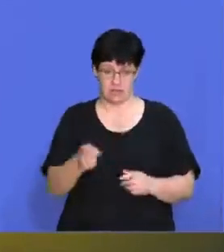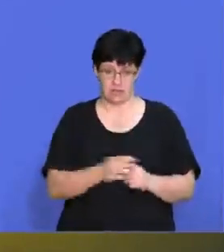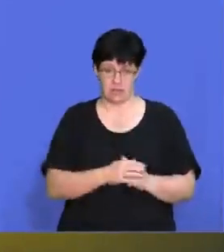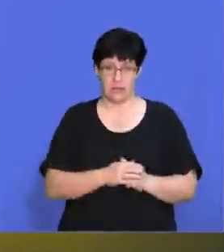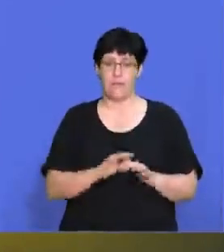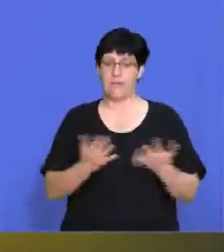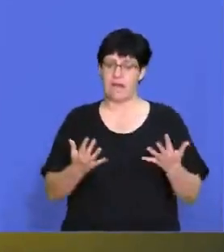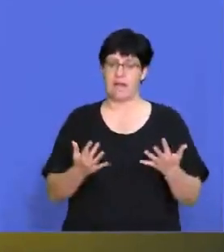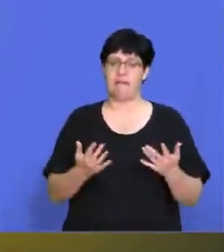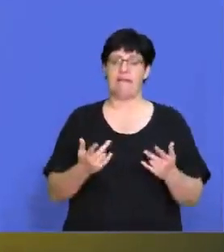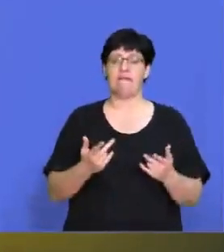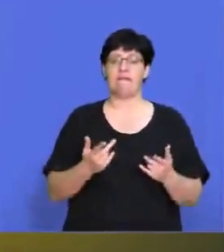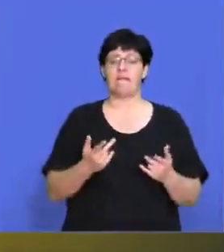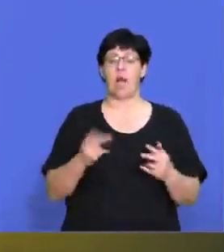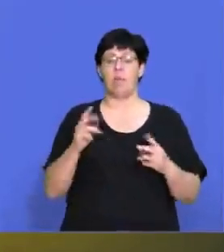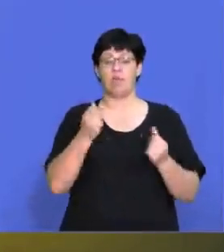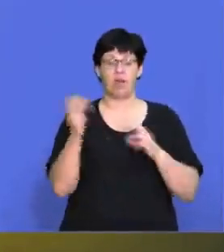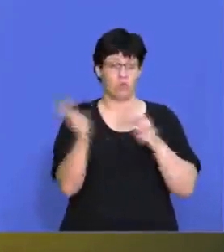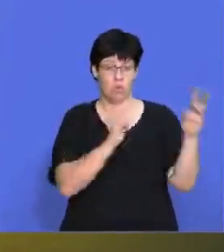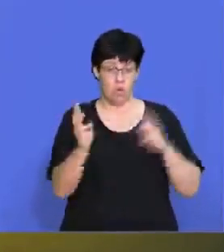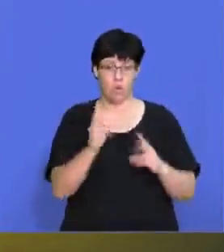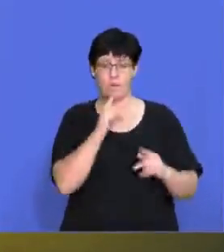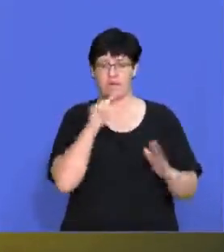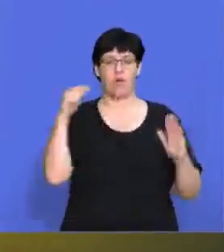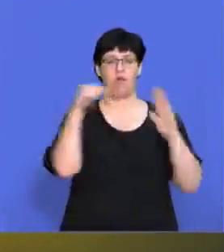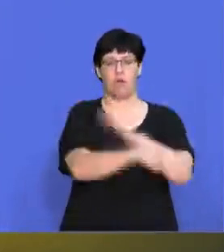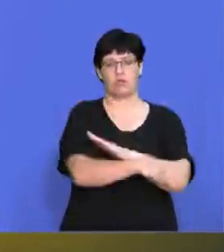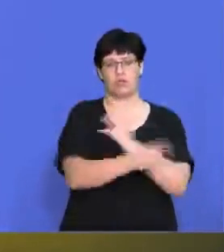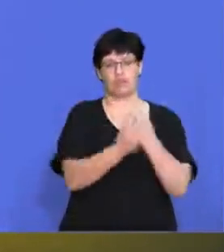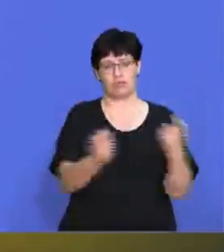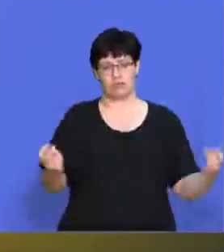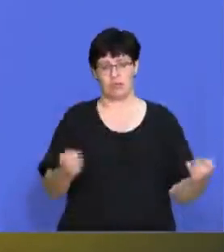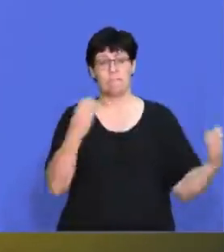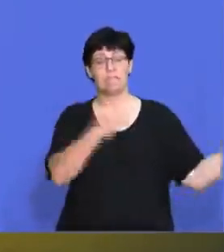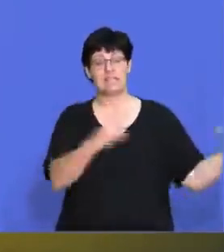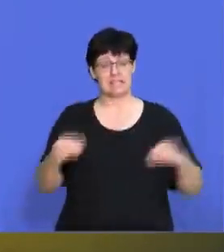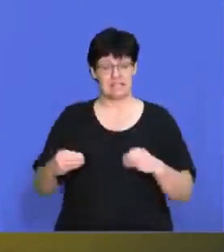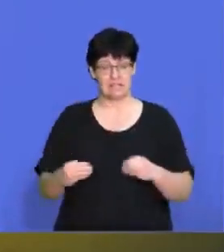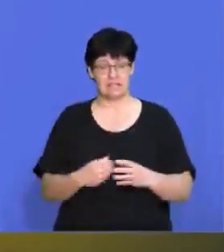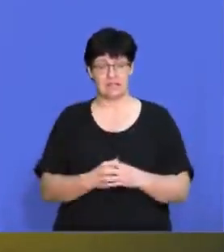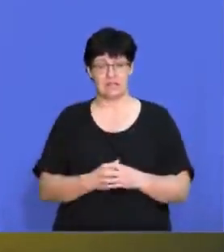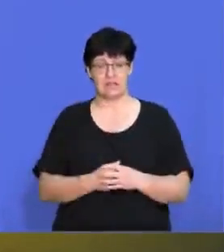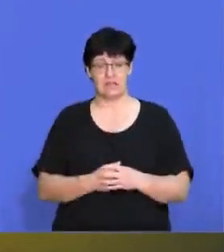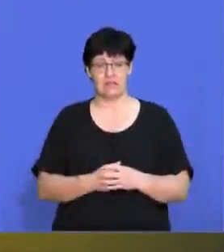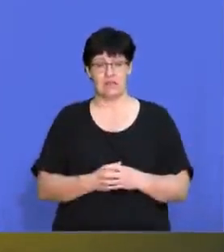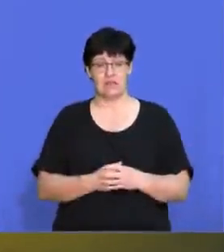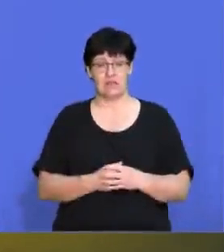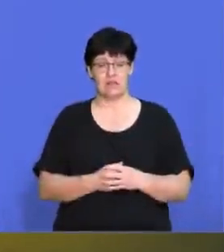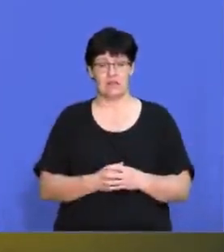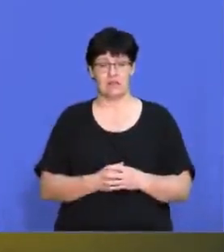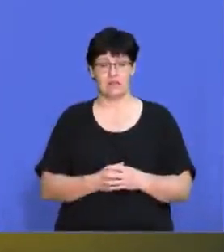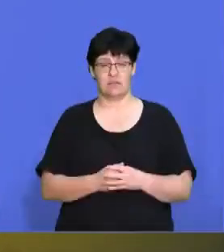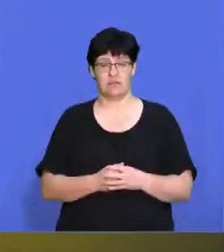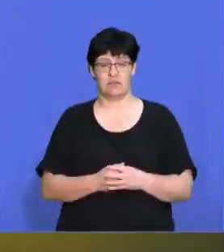But however, a price war is going to lead to a loss of resources. So the company that is able to